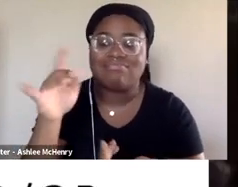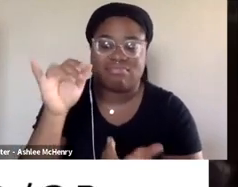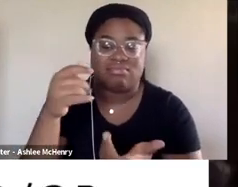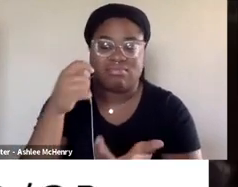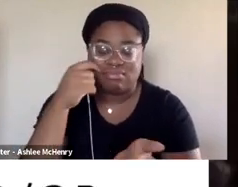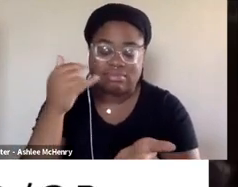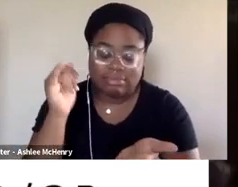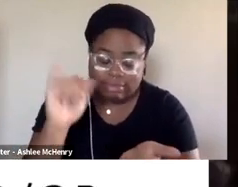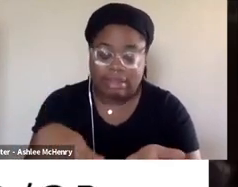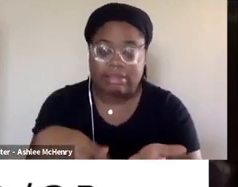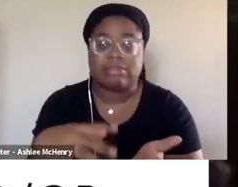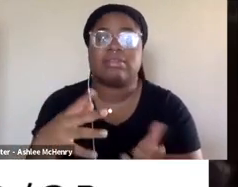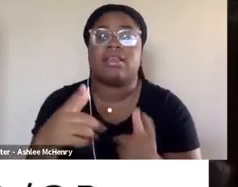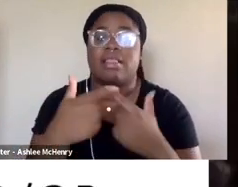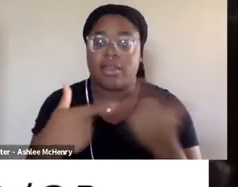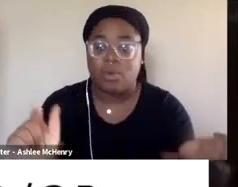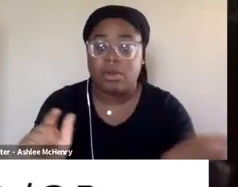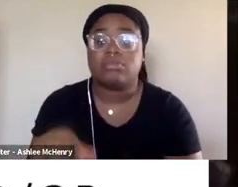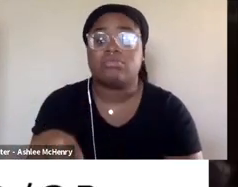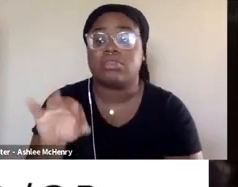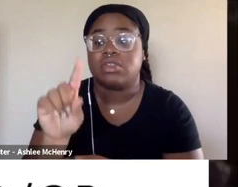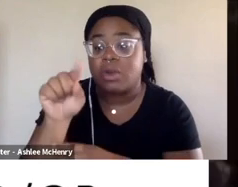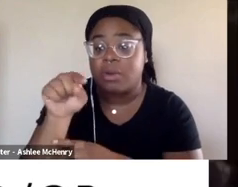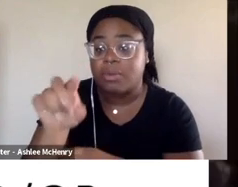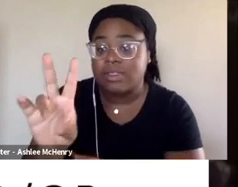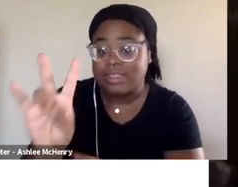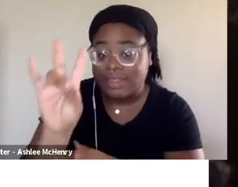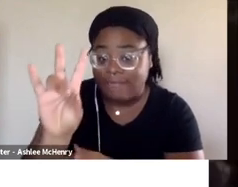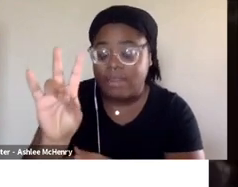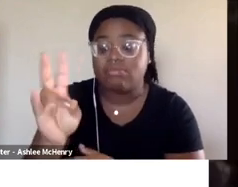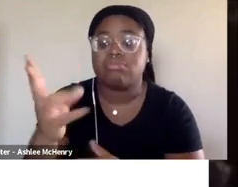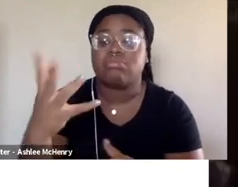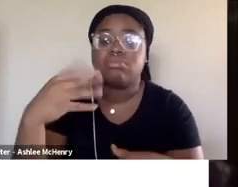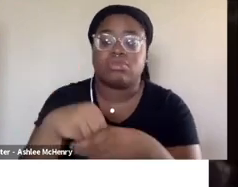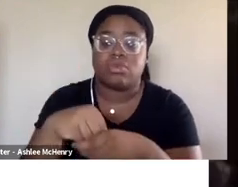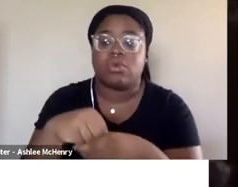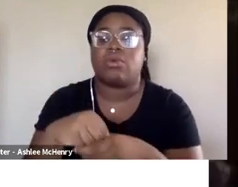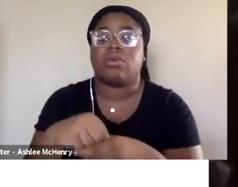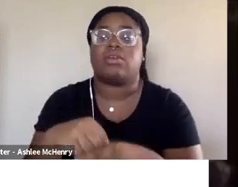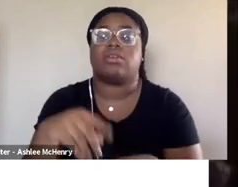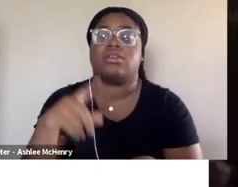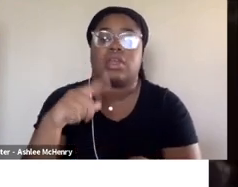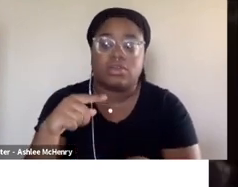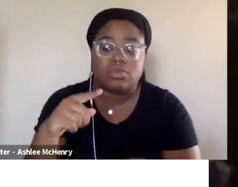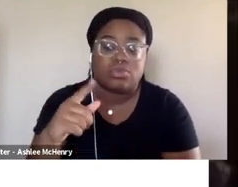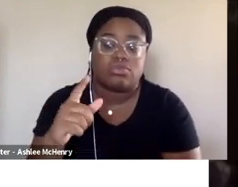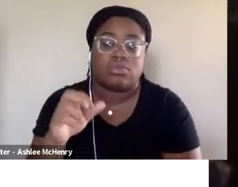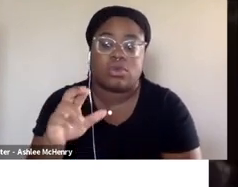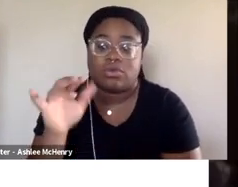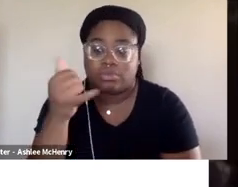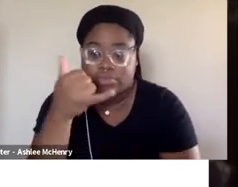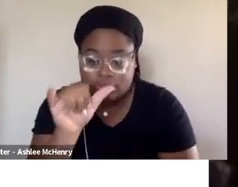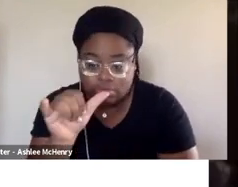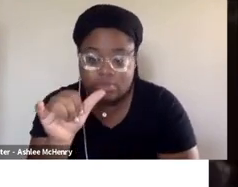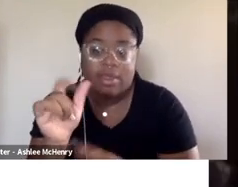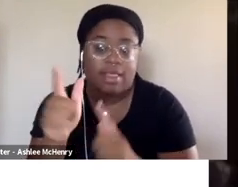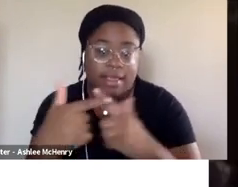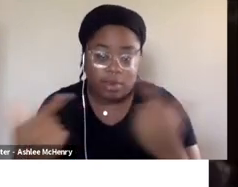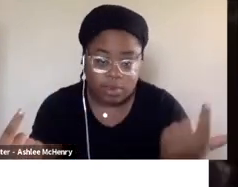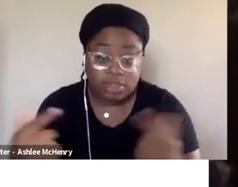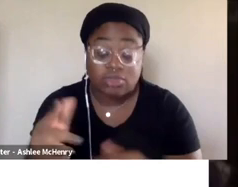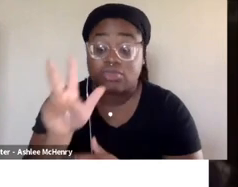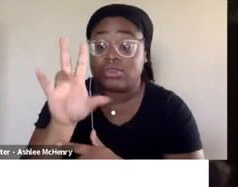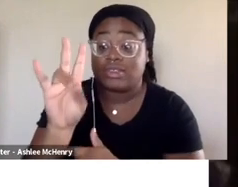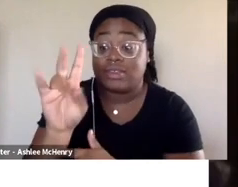91.7% included crude and or sexual language. And 37.7% of segments